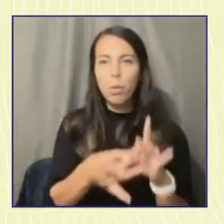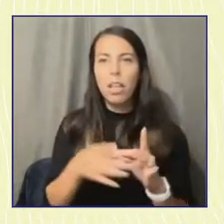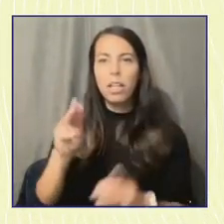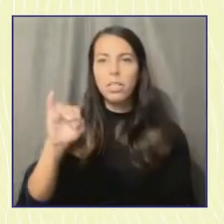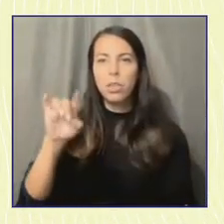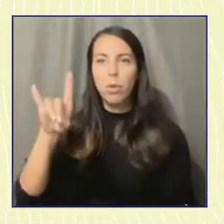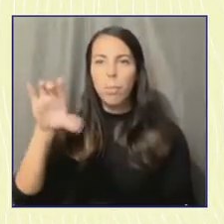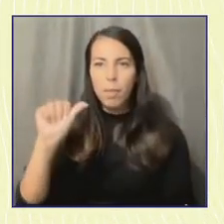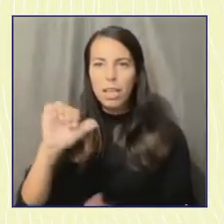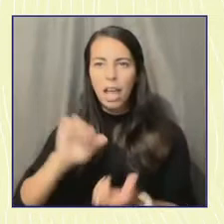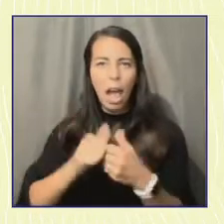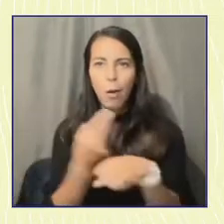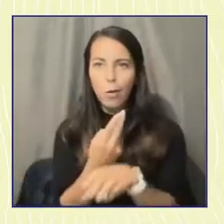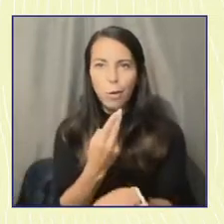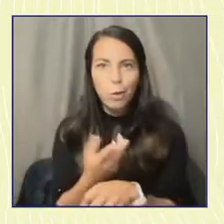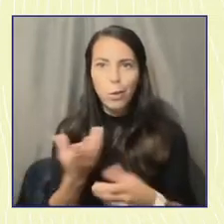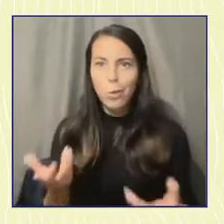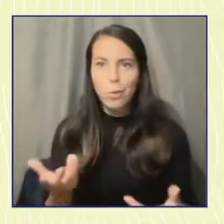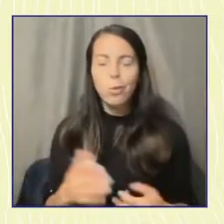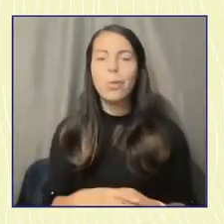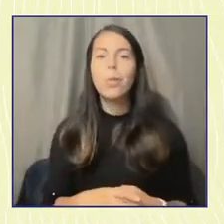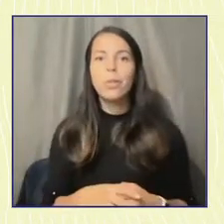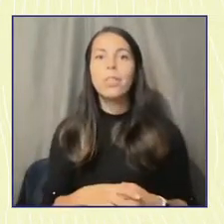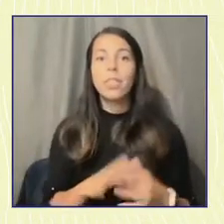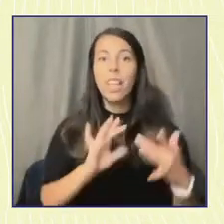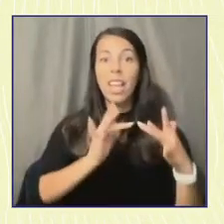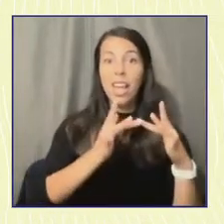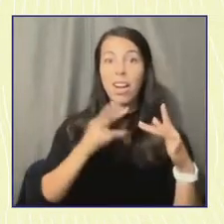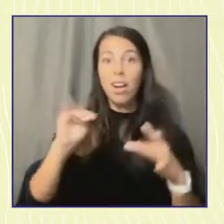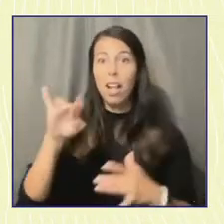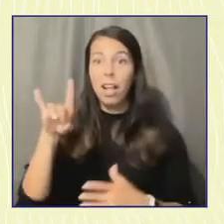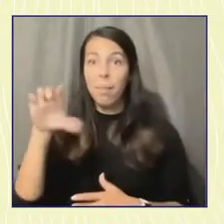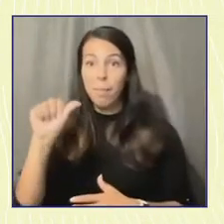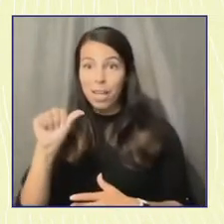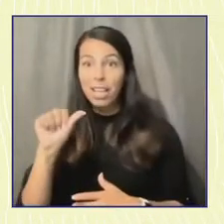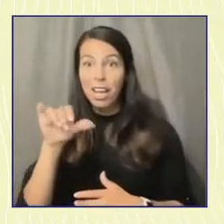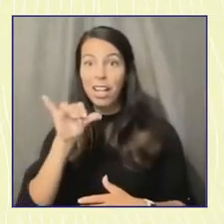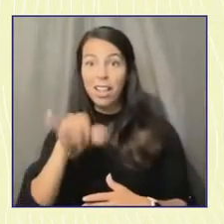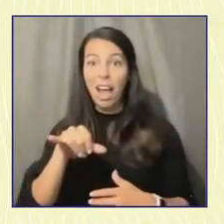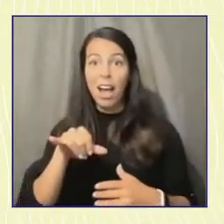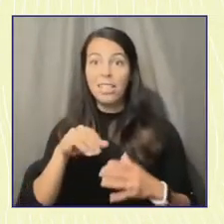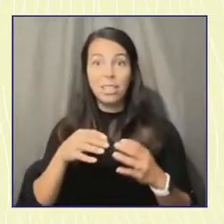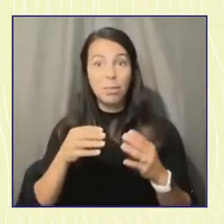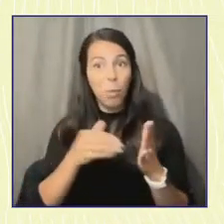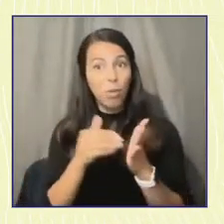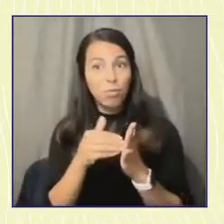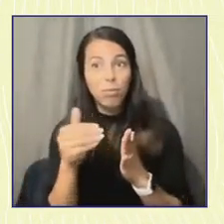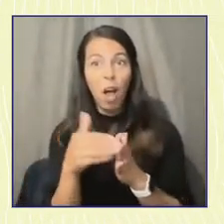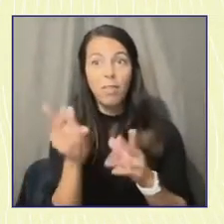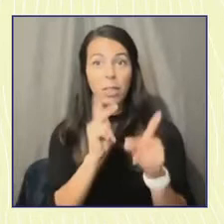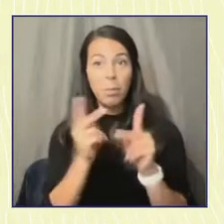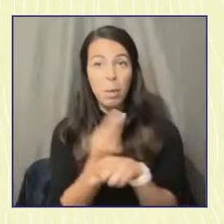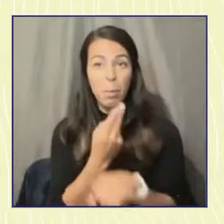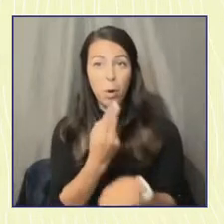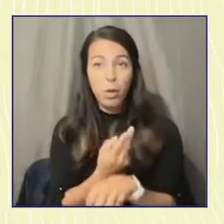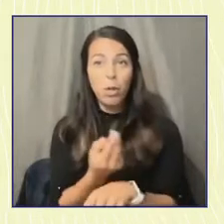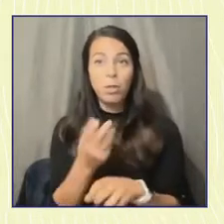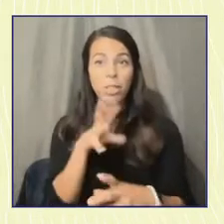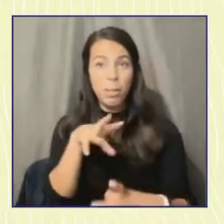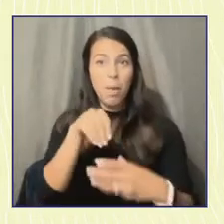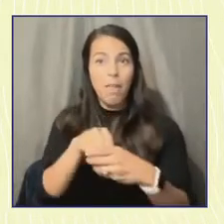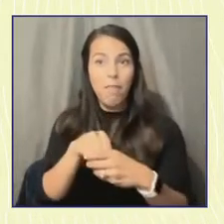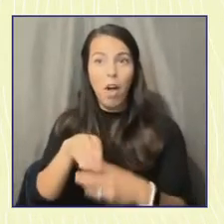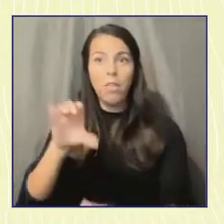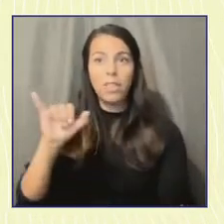social media and the internet continue to become critical spaces of civic expression and civic engagement. While the